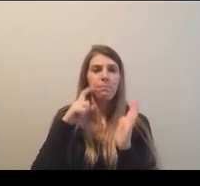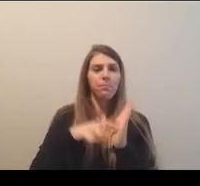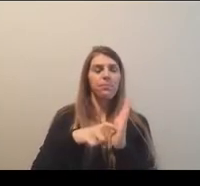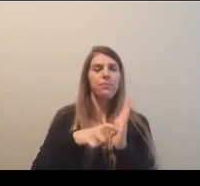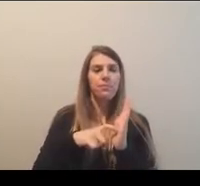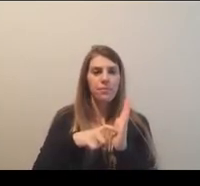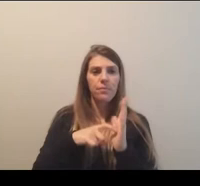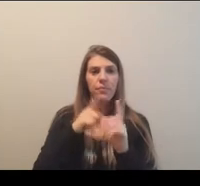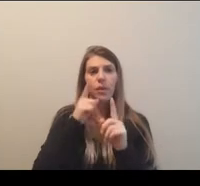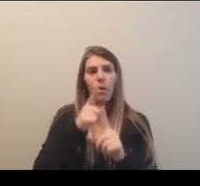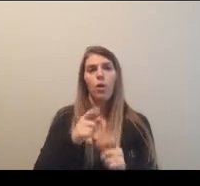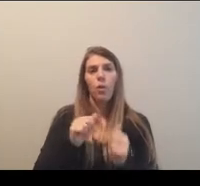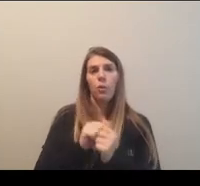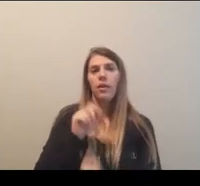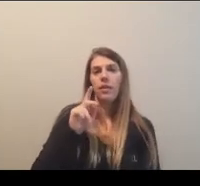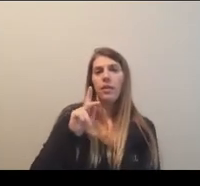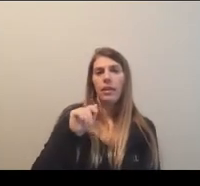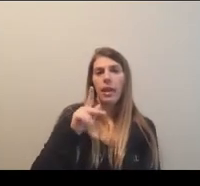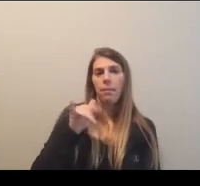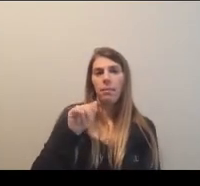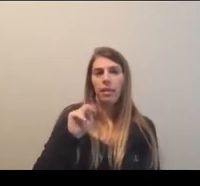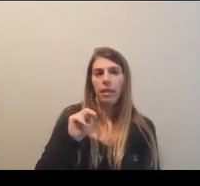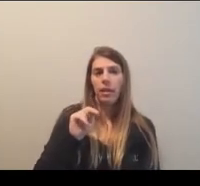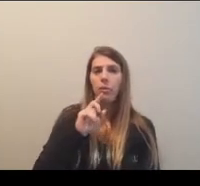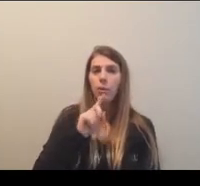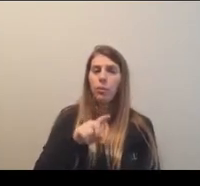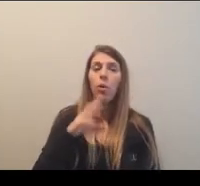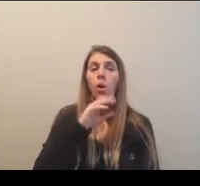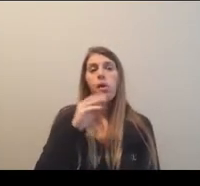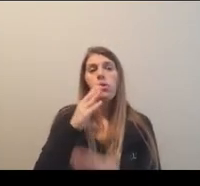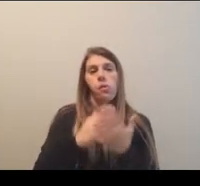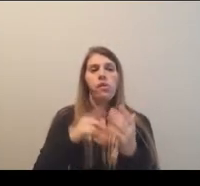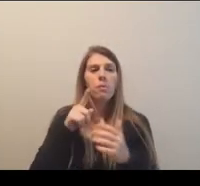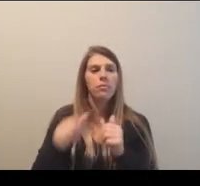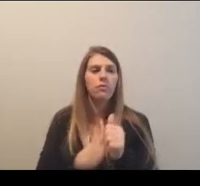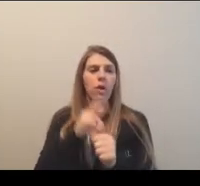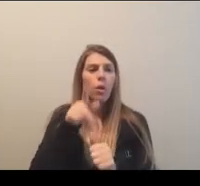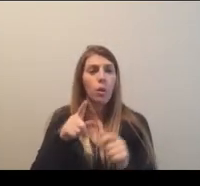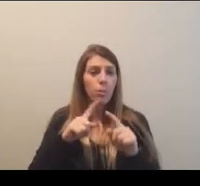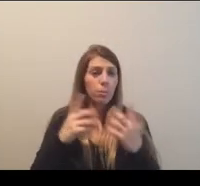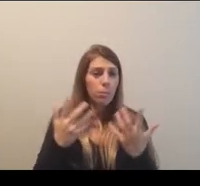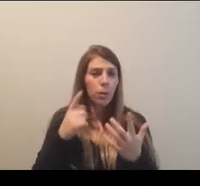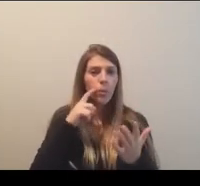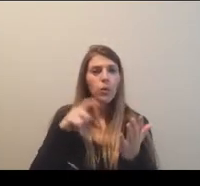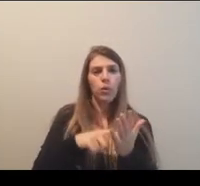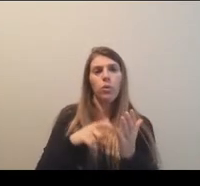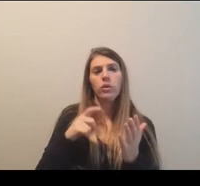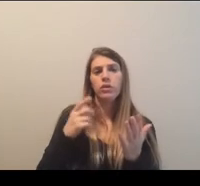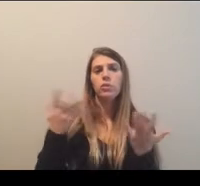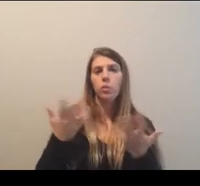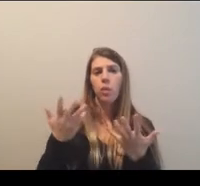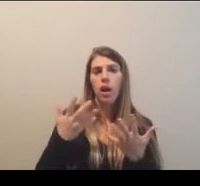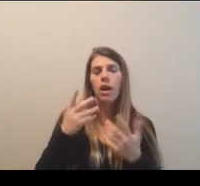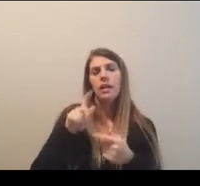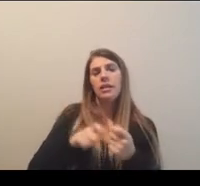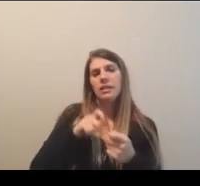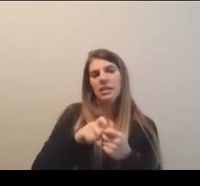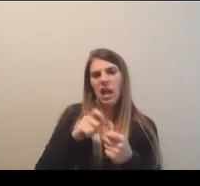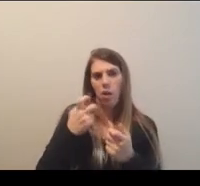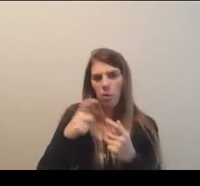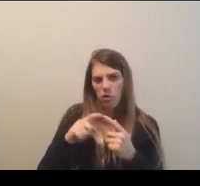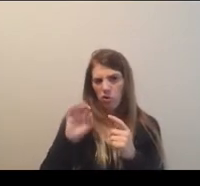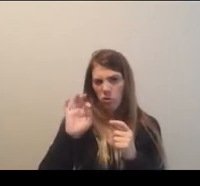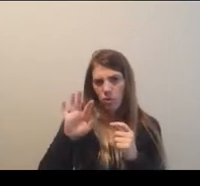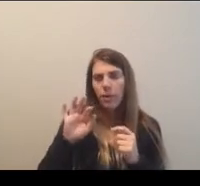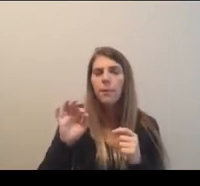with the Kaplan report, nor, um, in a lot of the follow-up, but some of the areas that were identified, just to quickly point out,